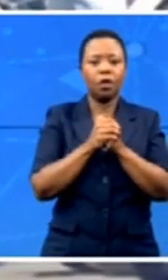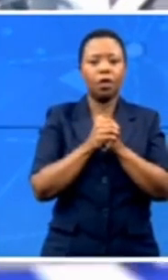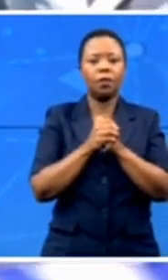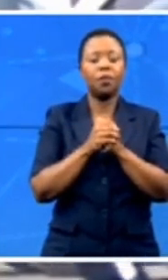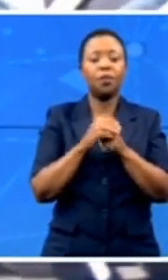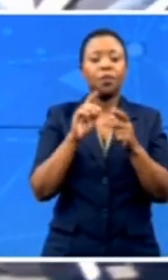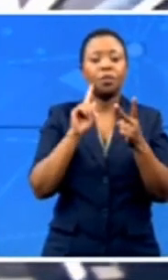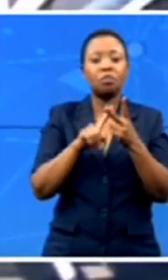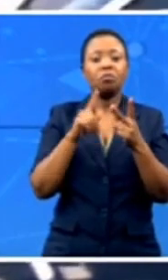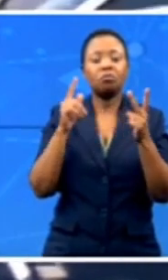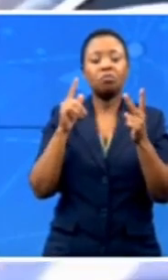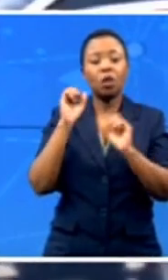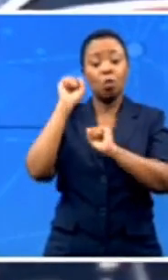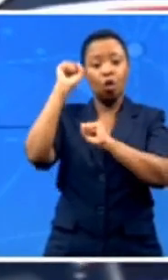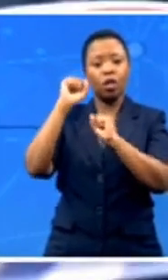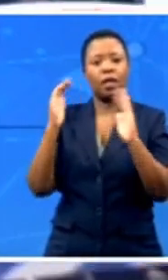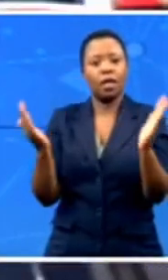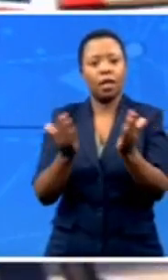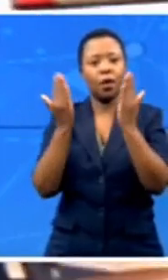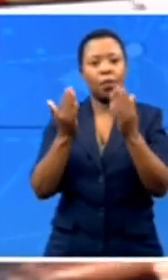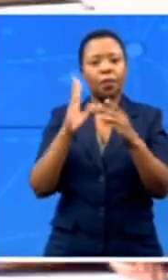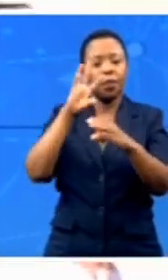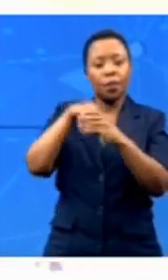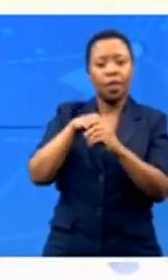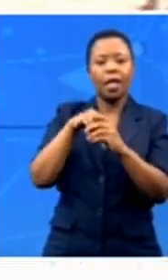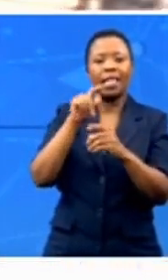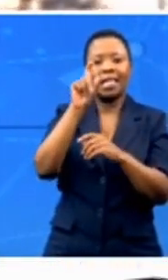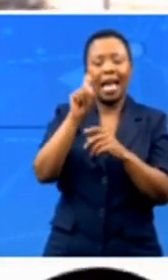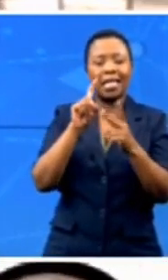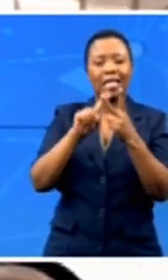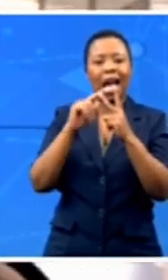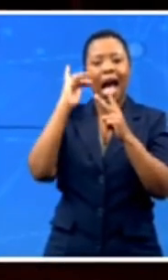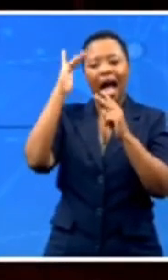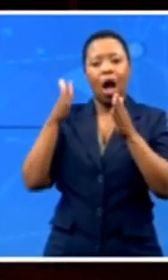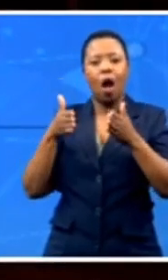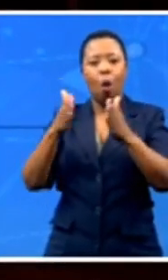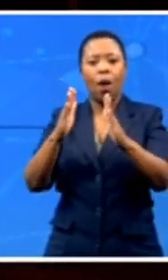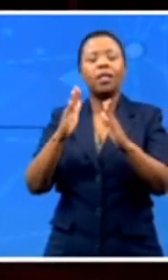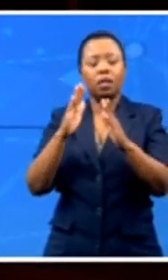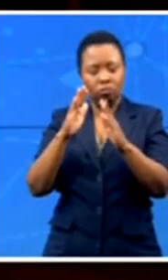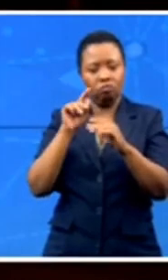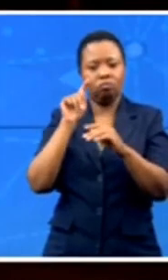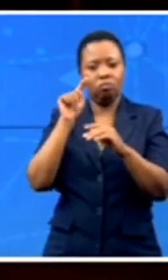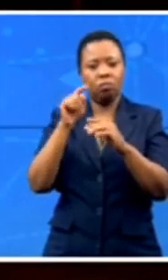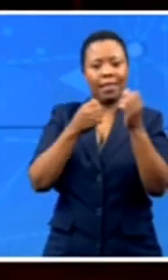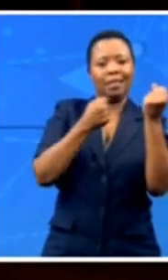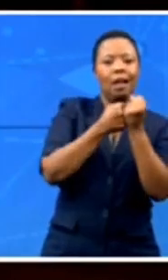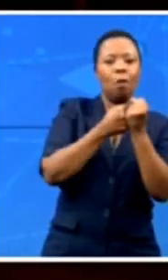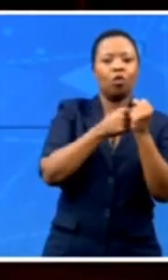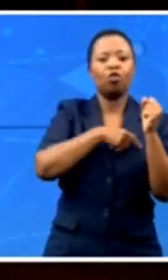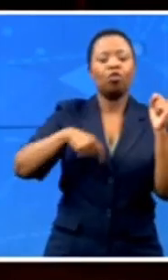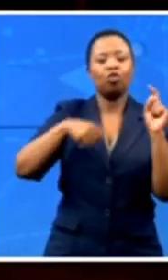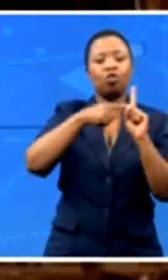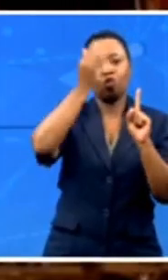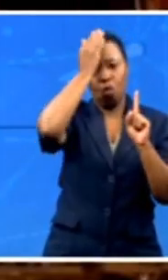attacks on highways and retail centres, in support of Zuma. On the evening of the 9th of July, protesters blockaded the